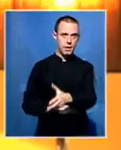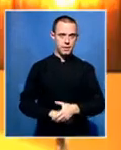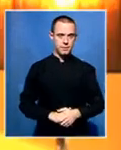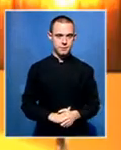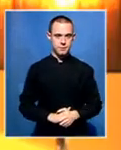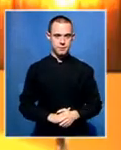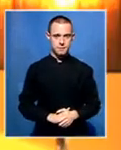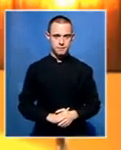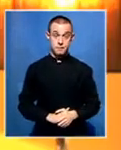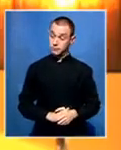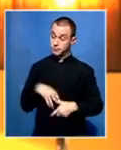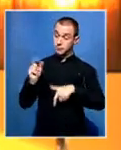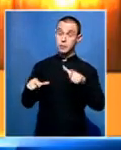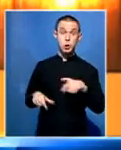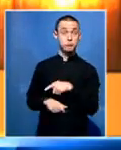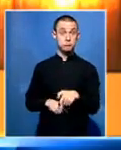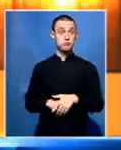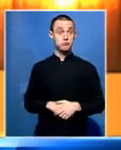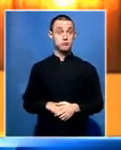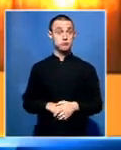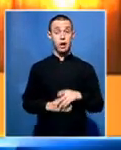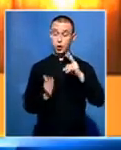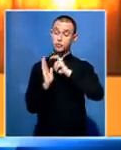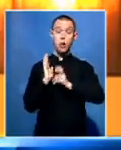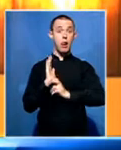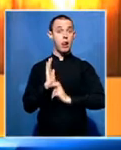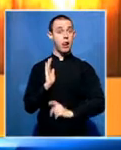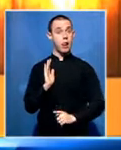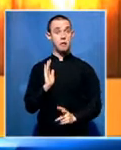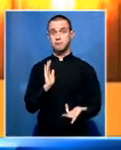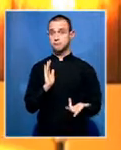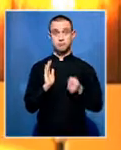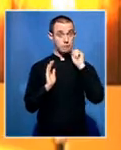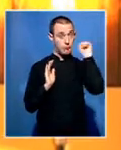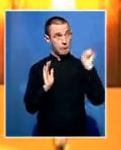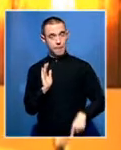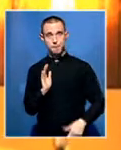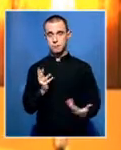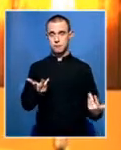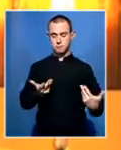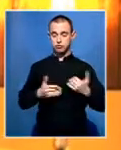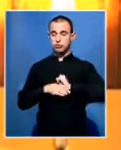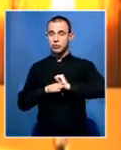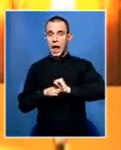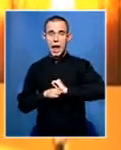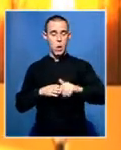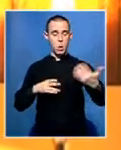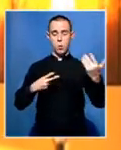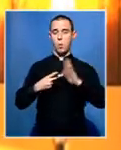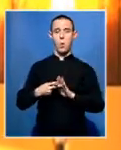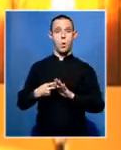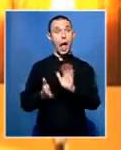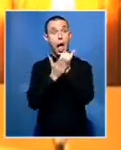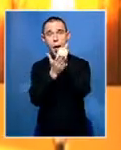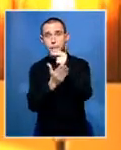They are mercenaries. They are mercenaries, whether they are training, skilling the Nigerian